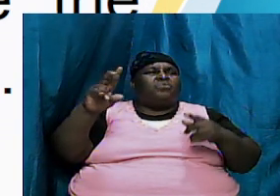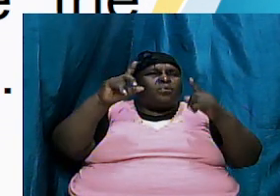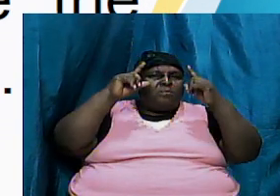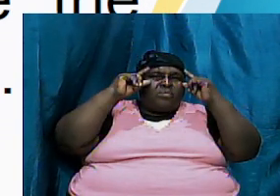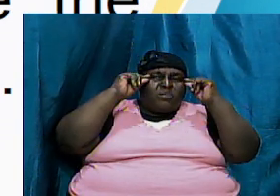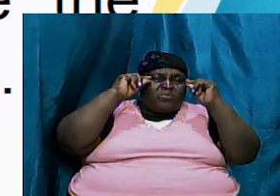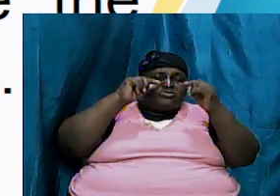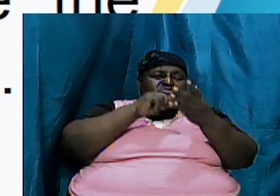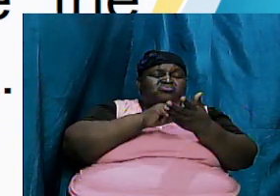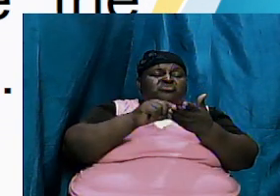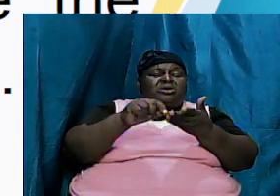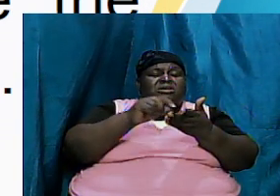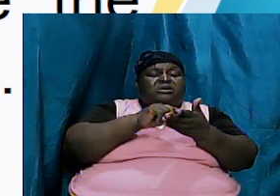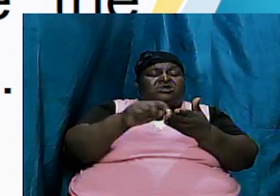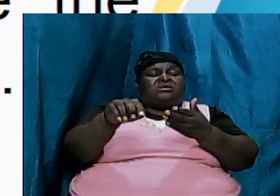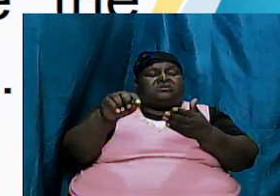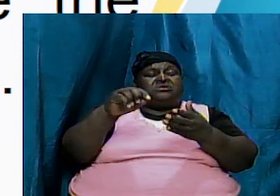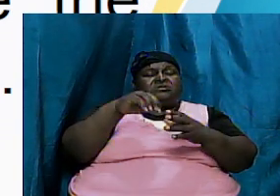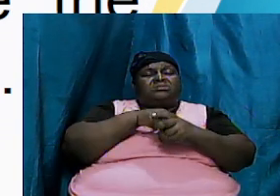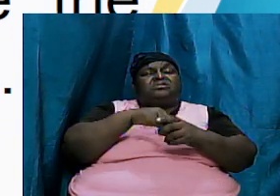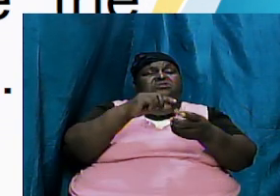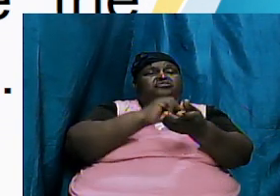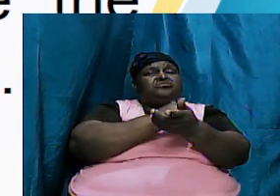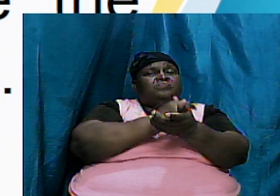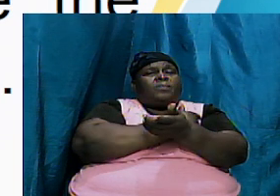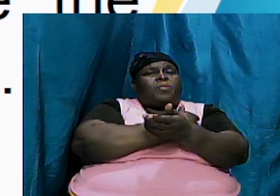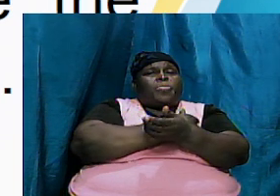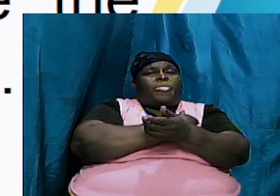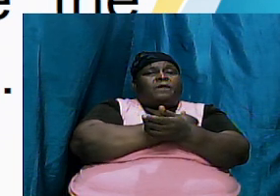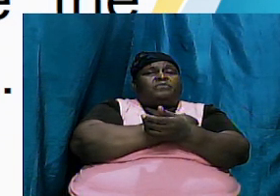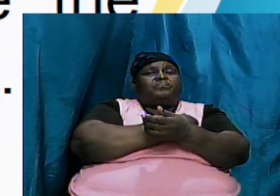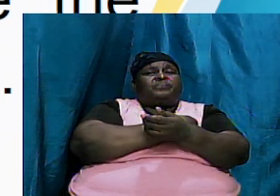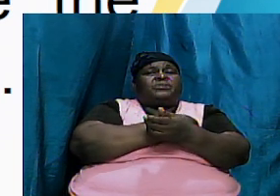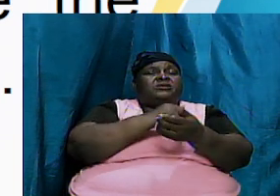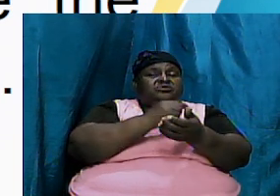in Genesis because in Genesis chapter 3